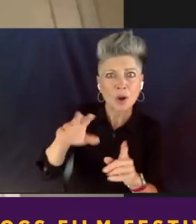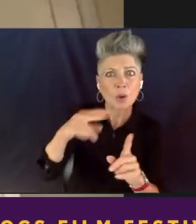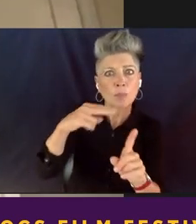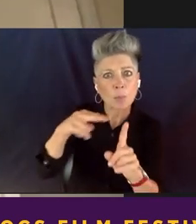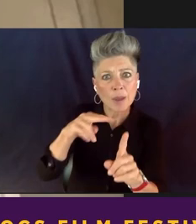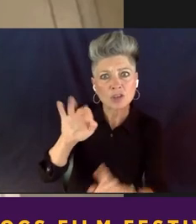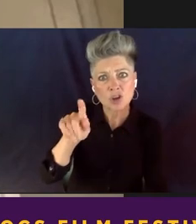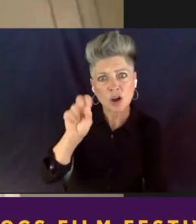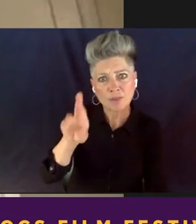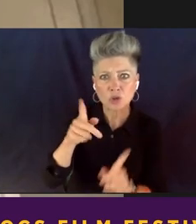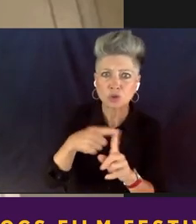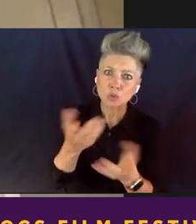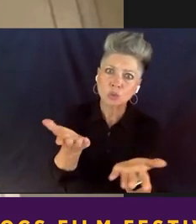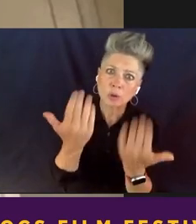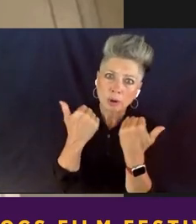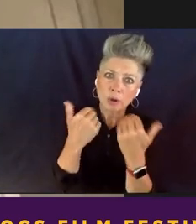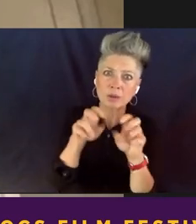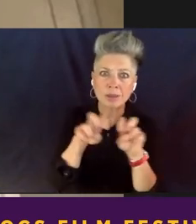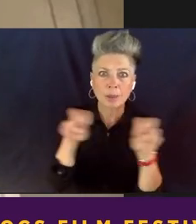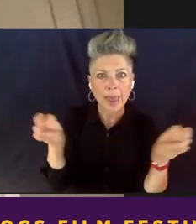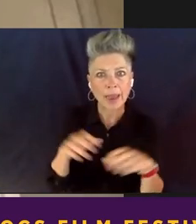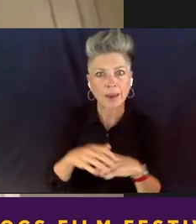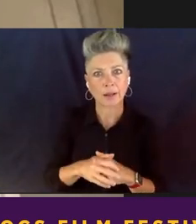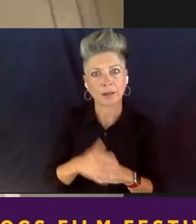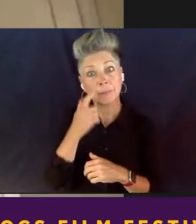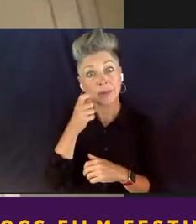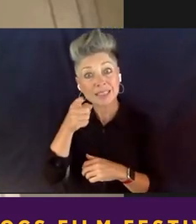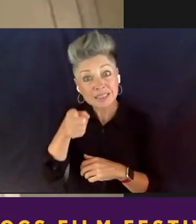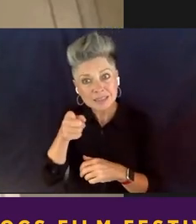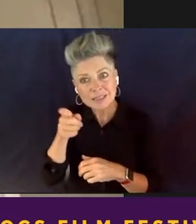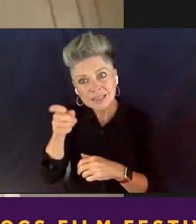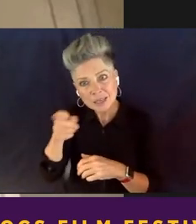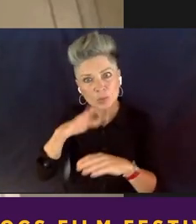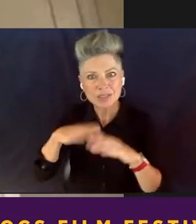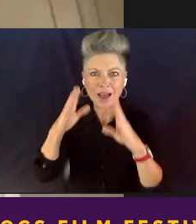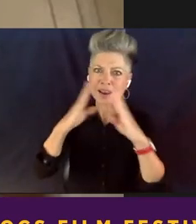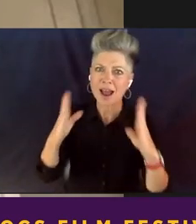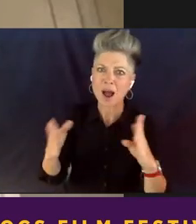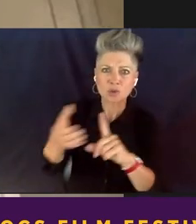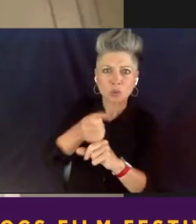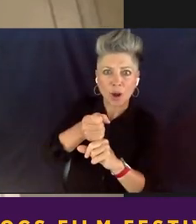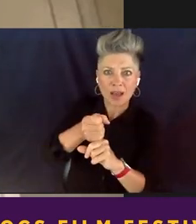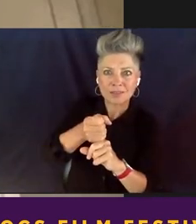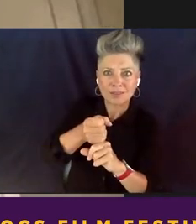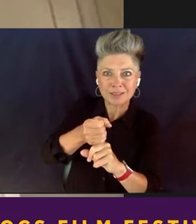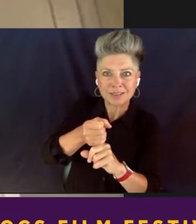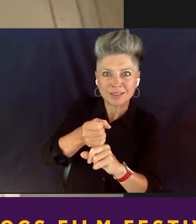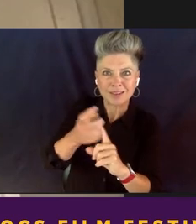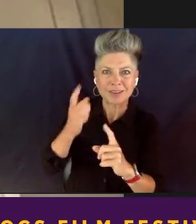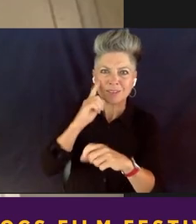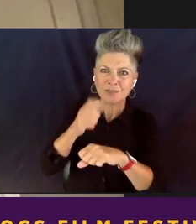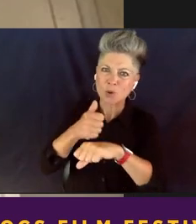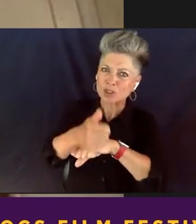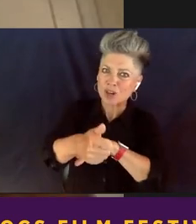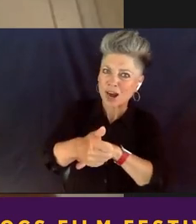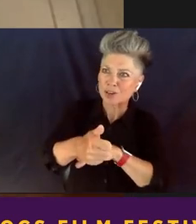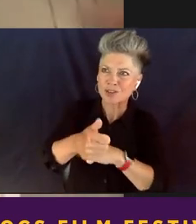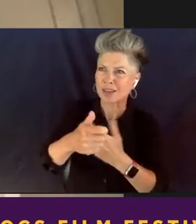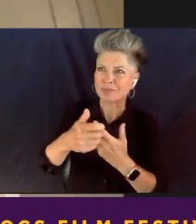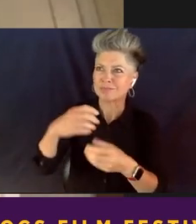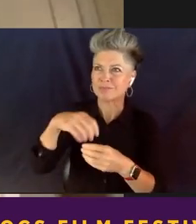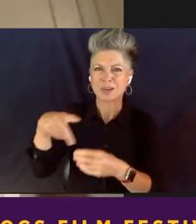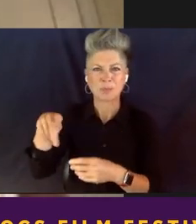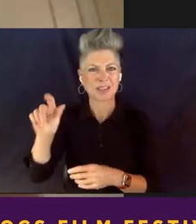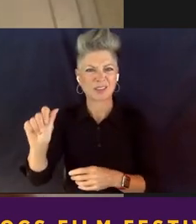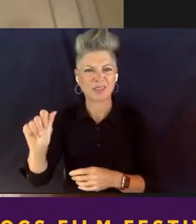be a part of the panel because he was on house arrest for a charge that in Pennsylvania, they say that they